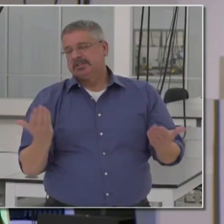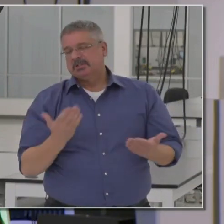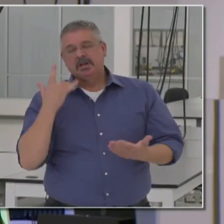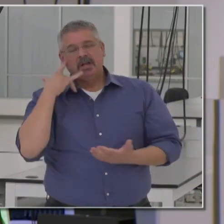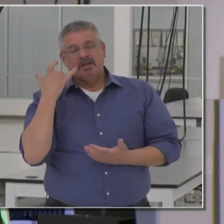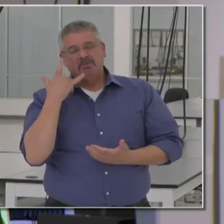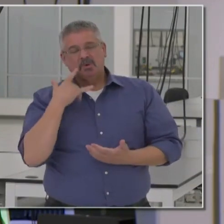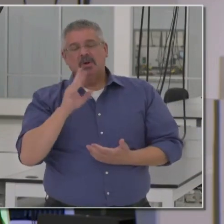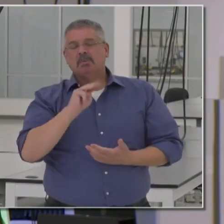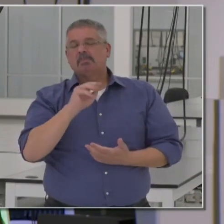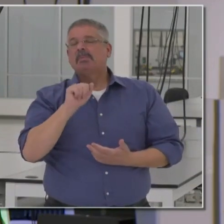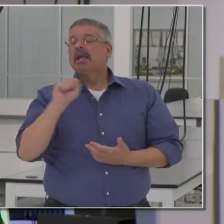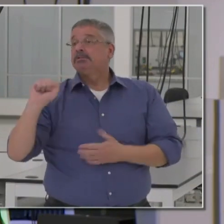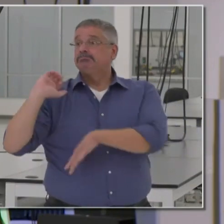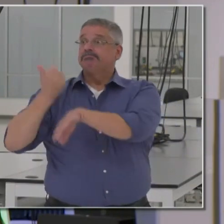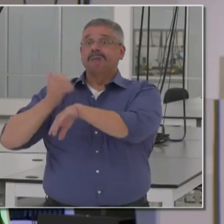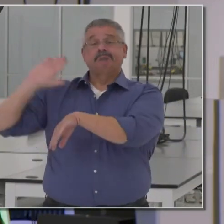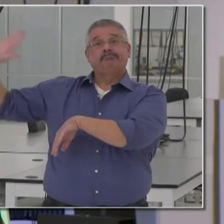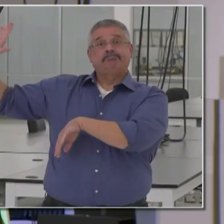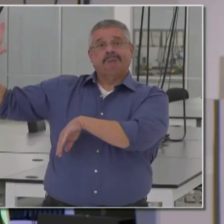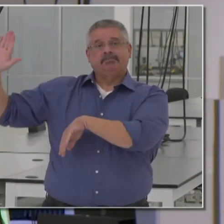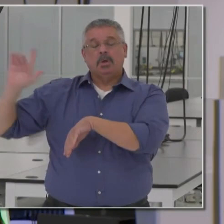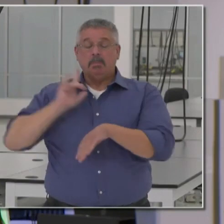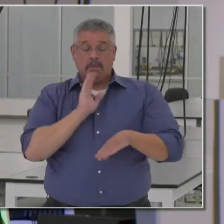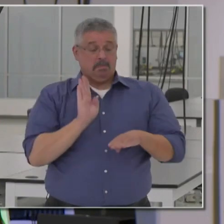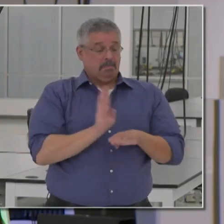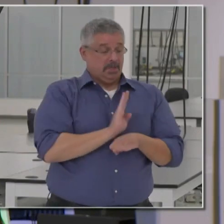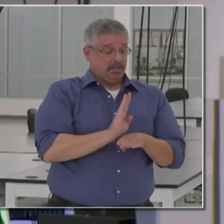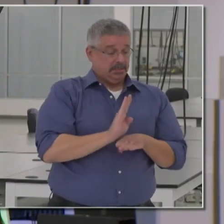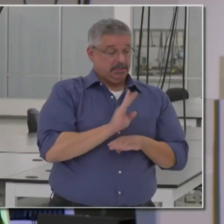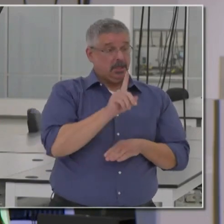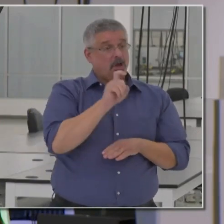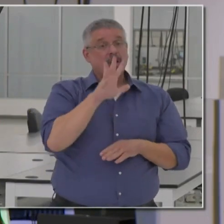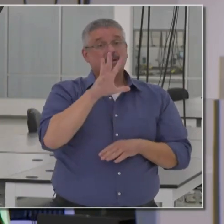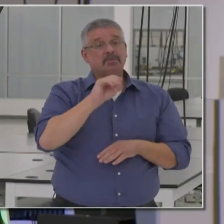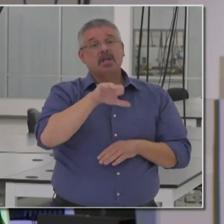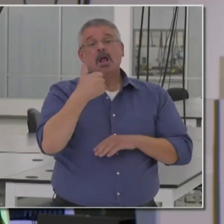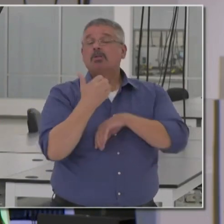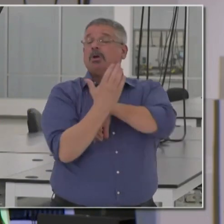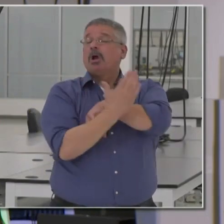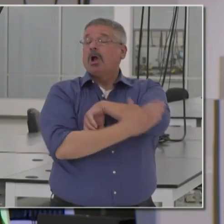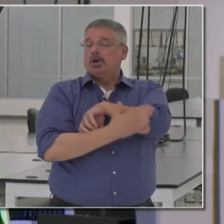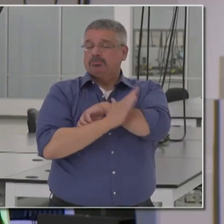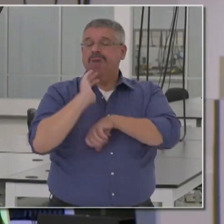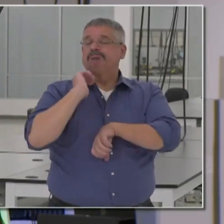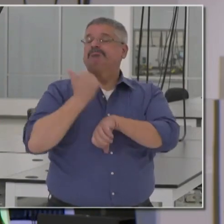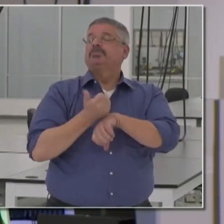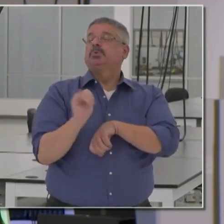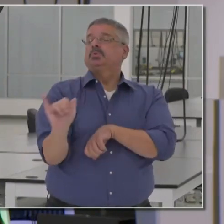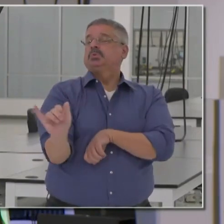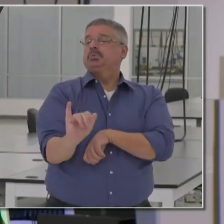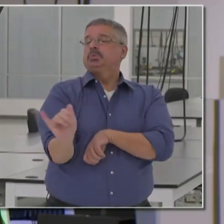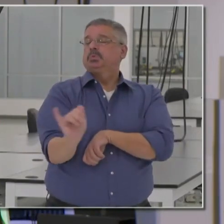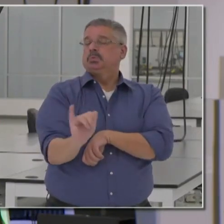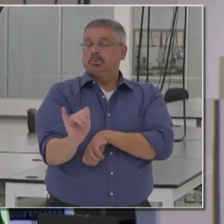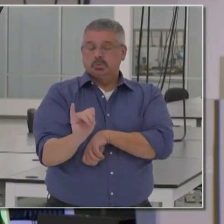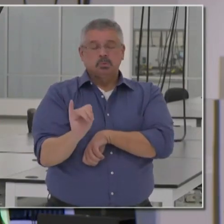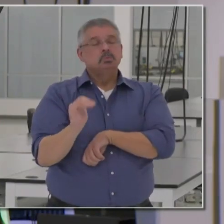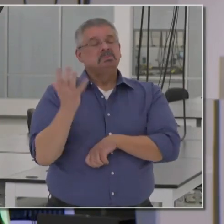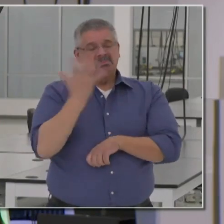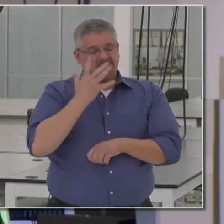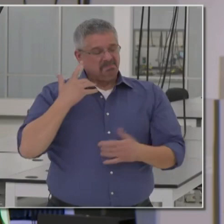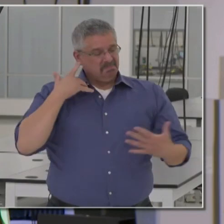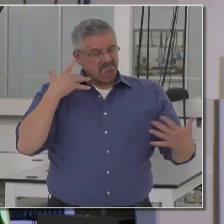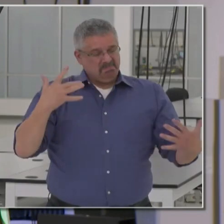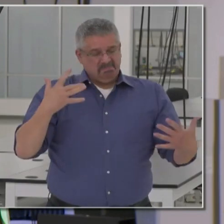California. It's a Massachusetts-based company, but it does business in 150 countries around the world. They took a bold and